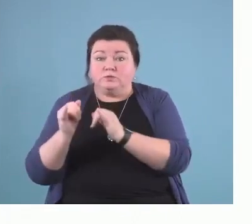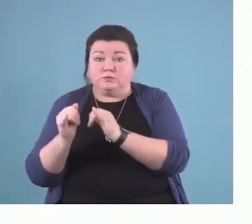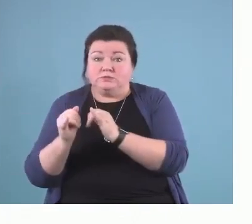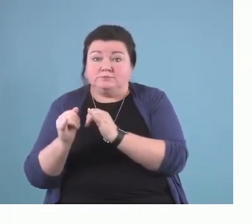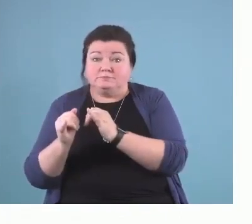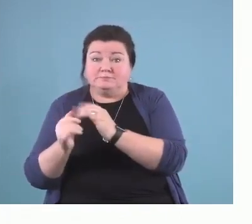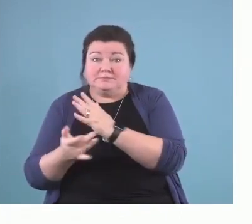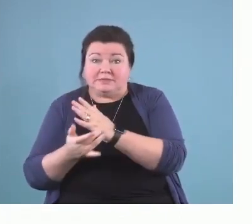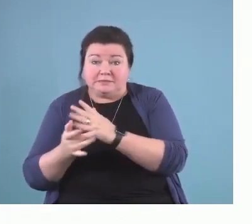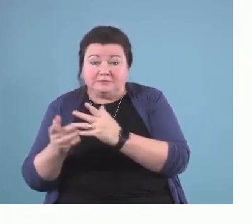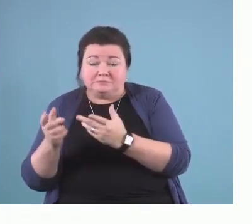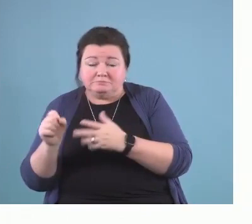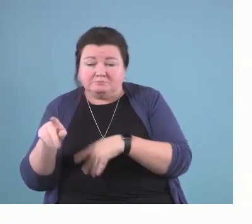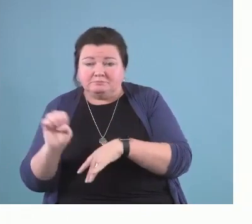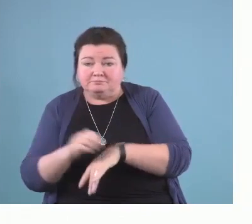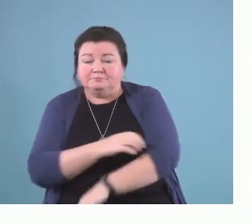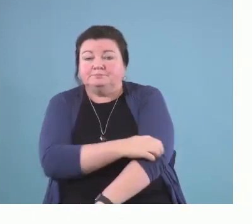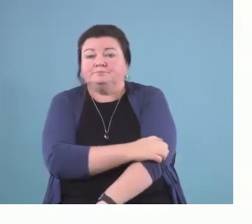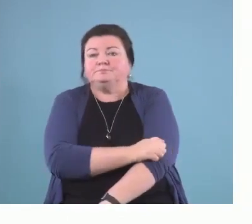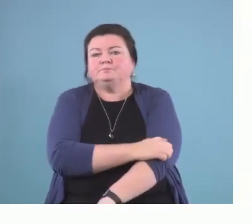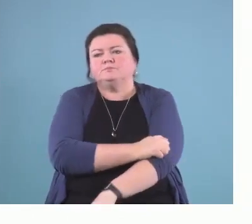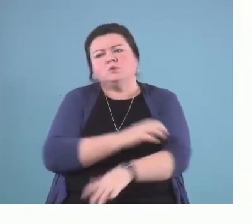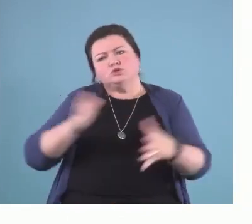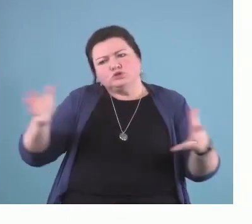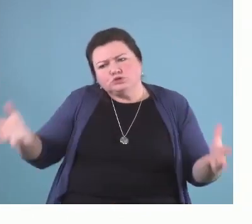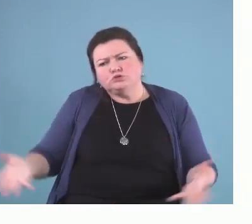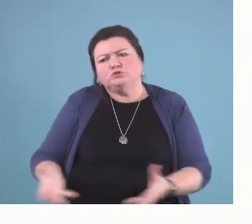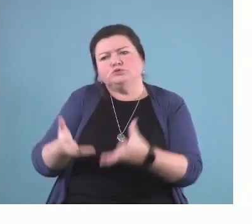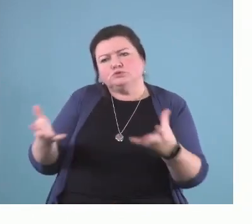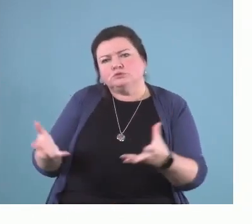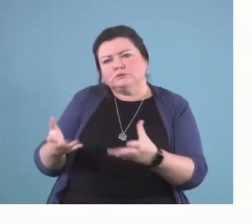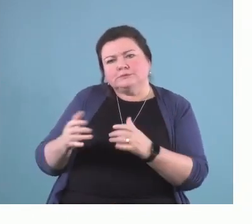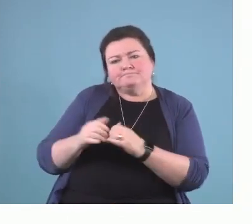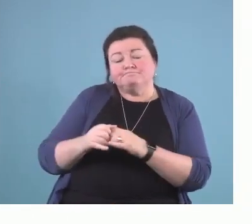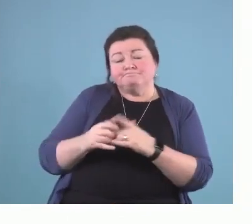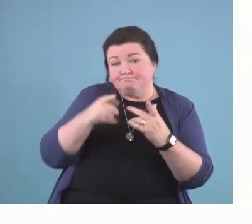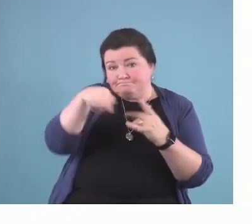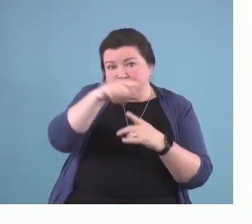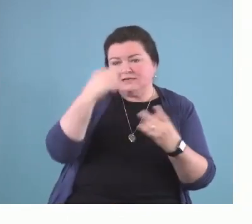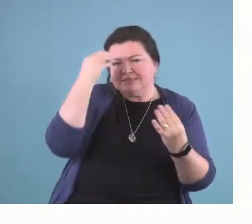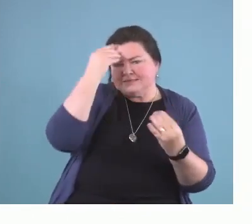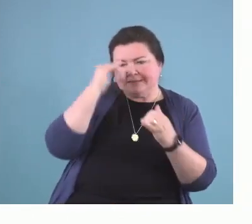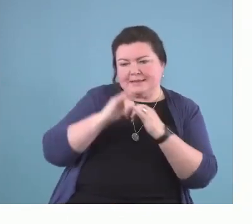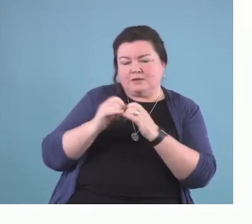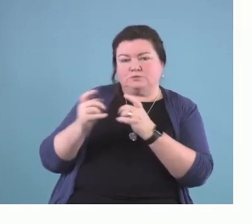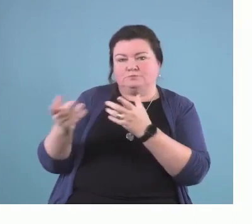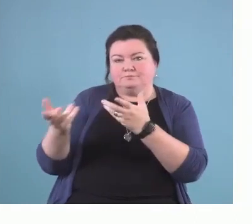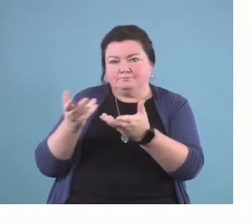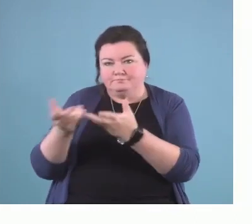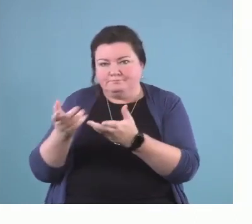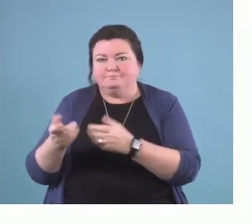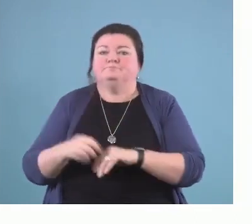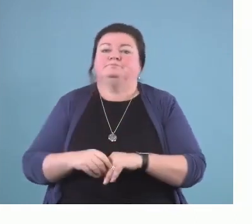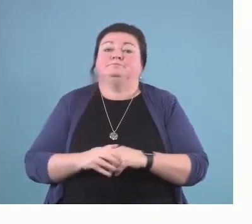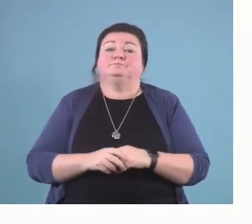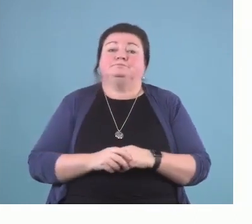And so, that's one of the reasons I would like you to encourage you to think about that. So, one of the things I've learned, questions I've